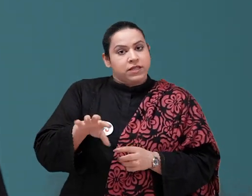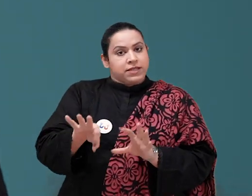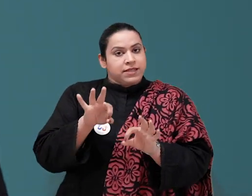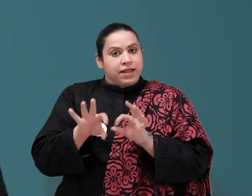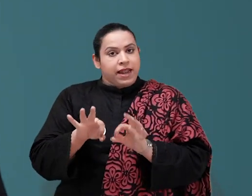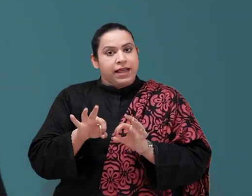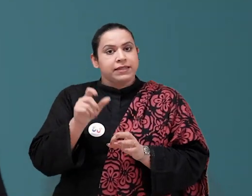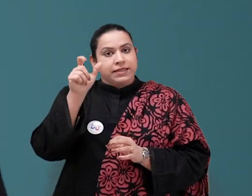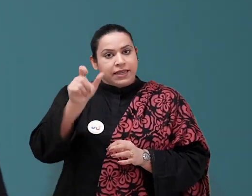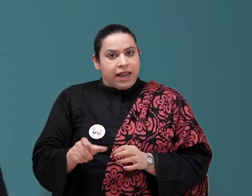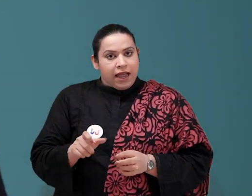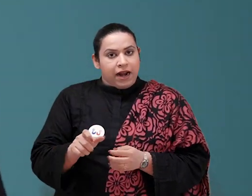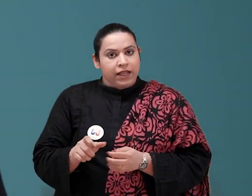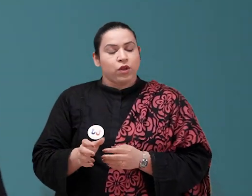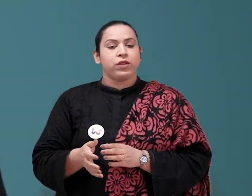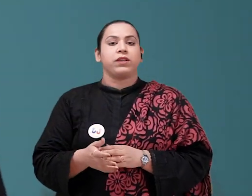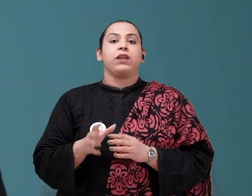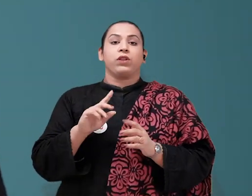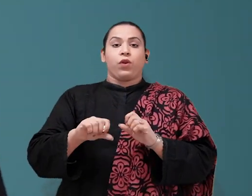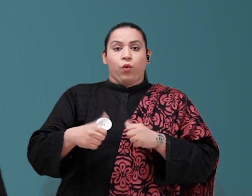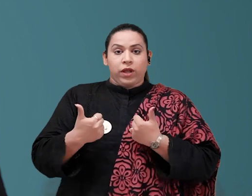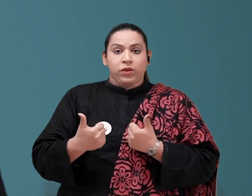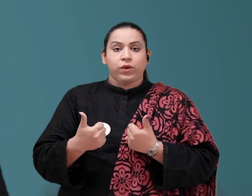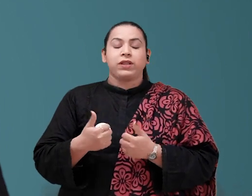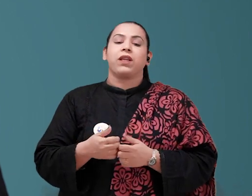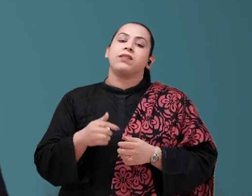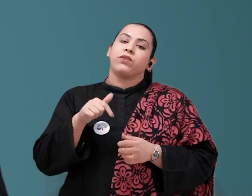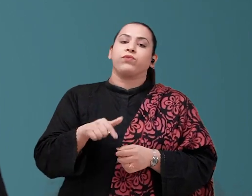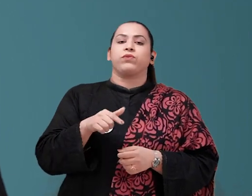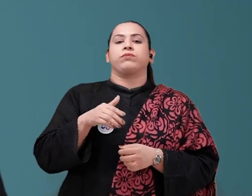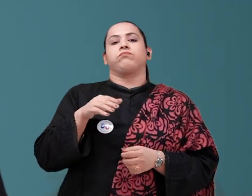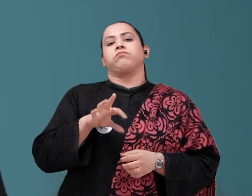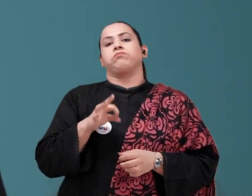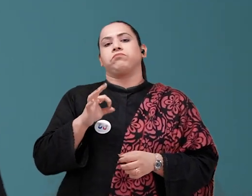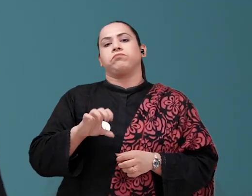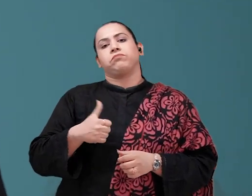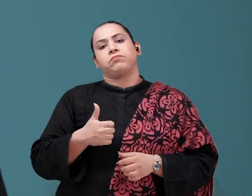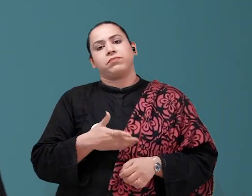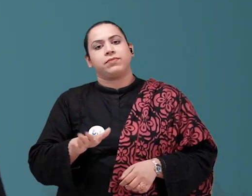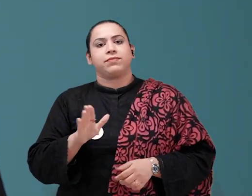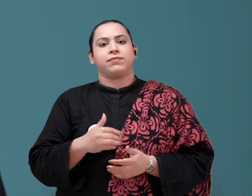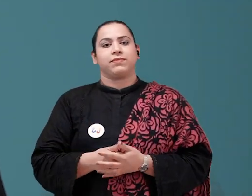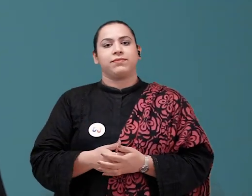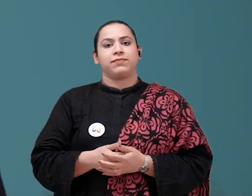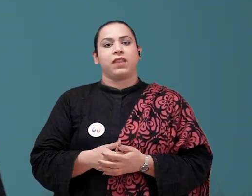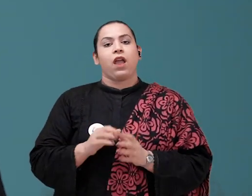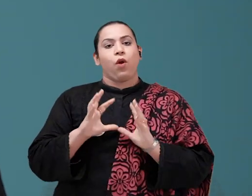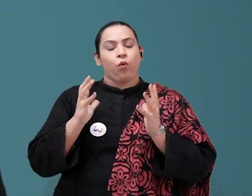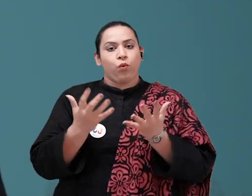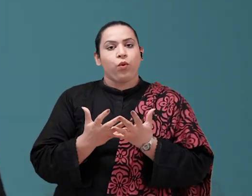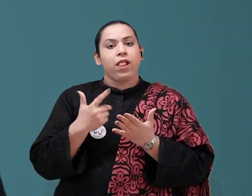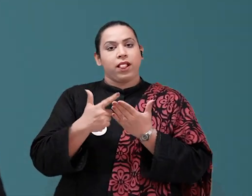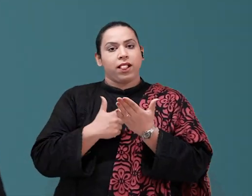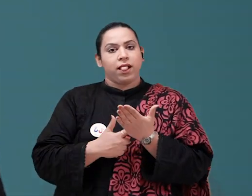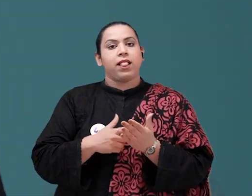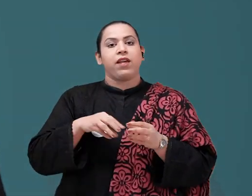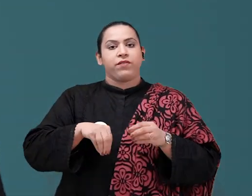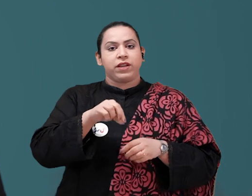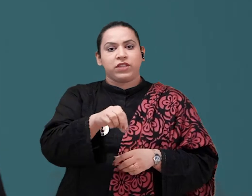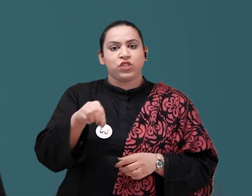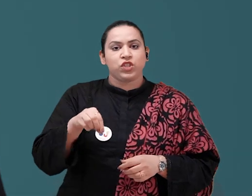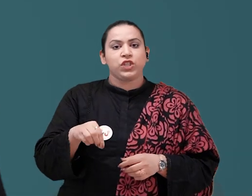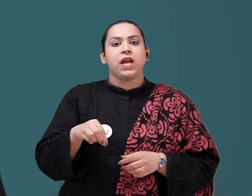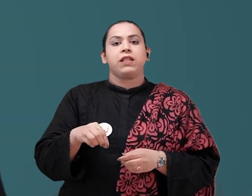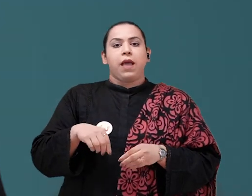chess is the most played game. And 188 countries. Recently, the World Chess Olympiad has participated.